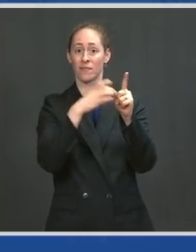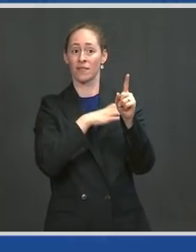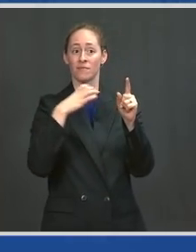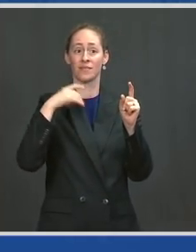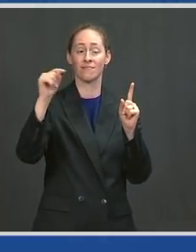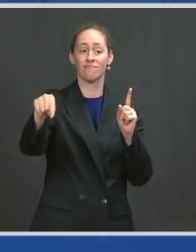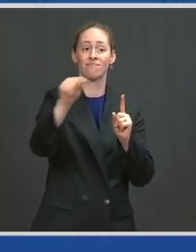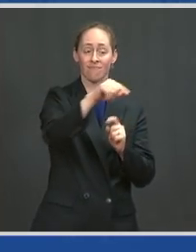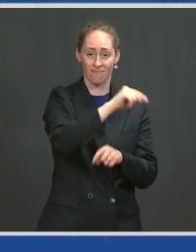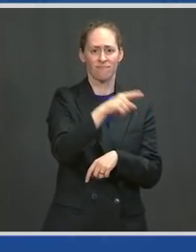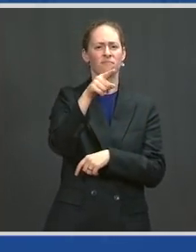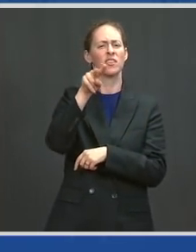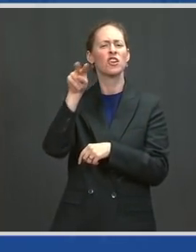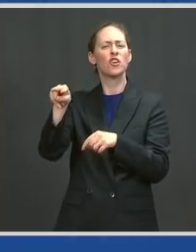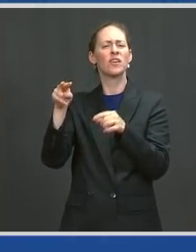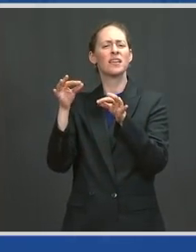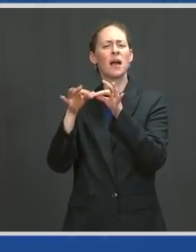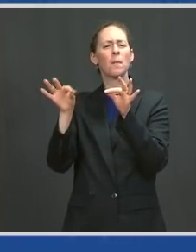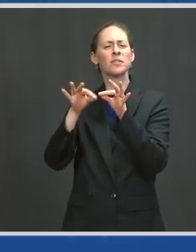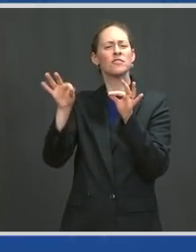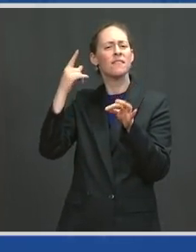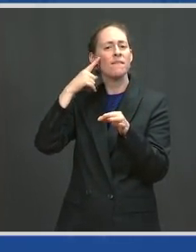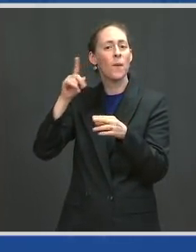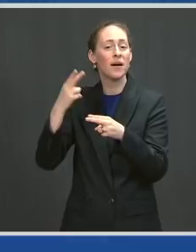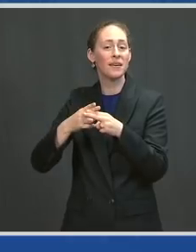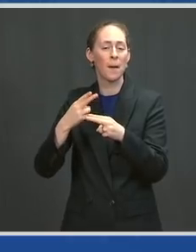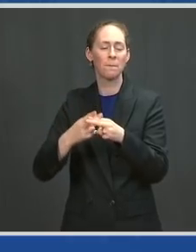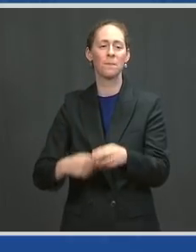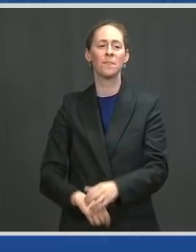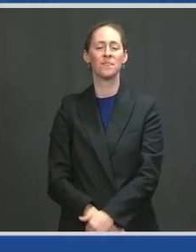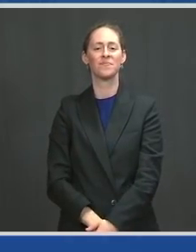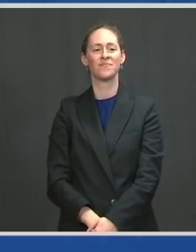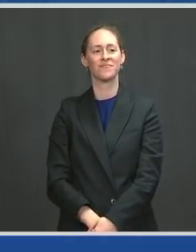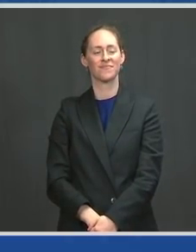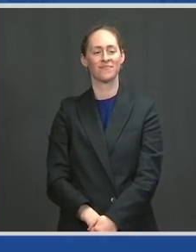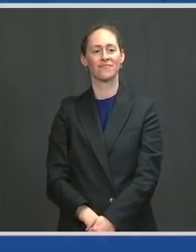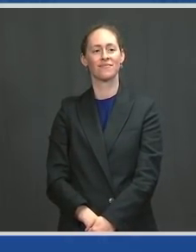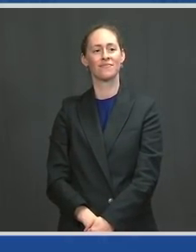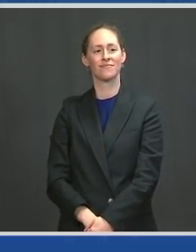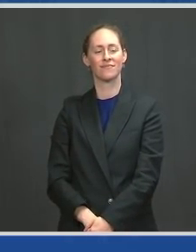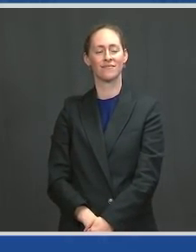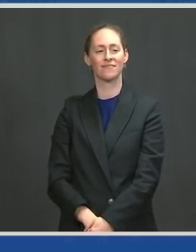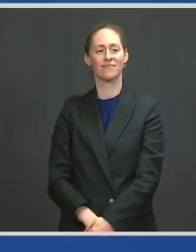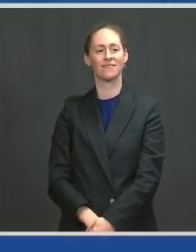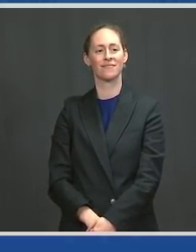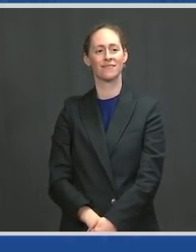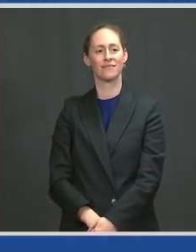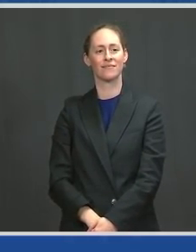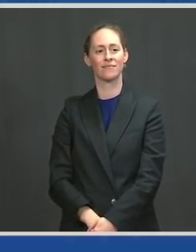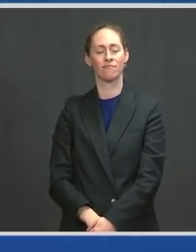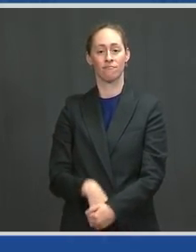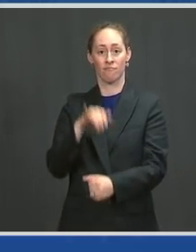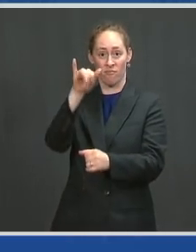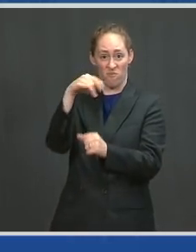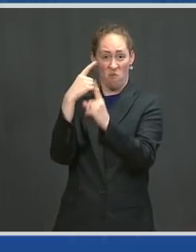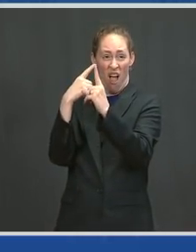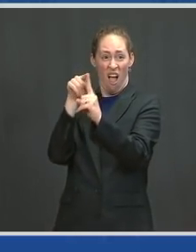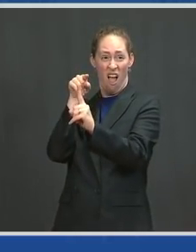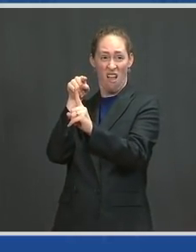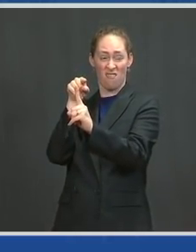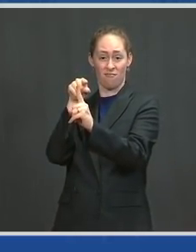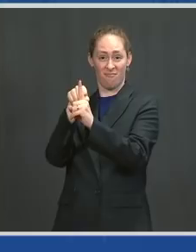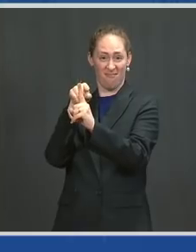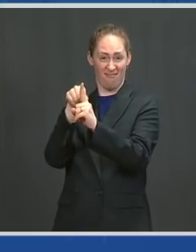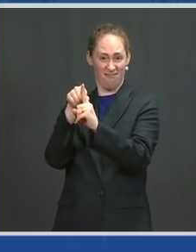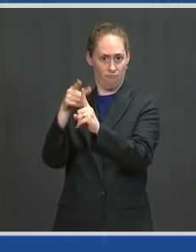the Congress with a real impediment. He worked for me for years before that on my staff. And everything's gone downhill